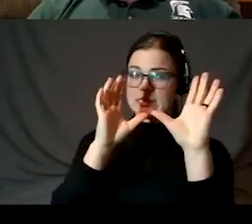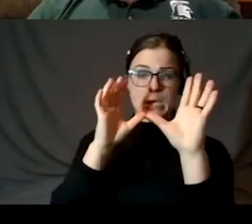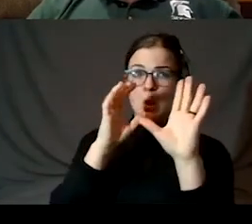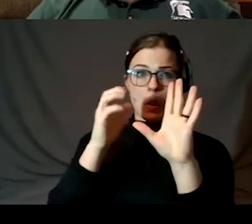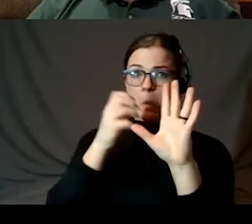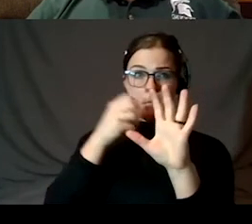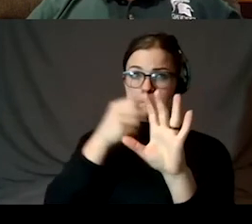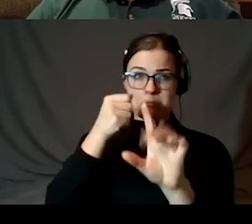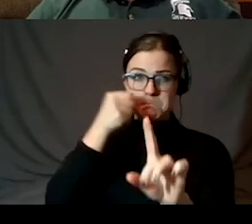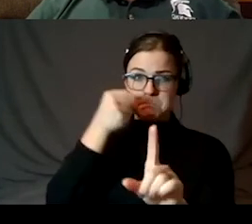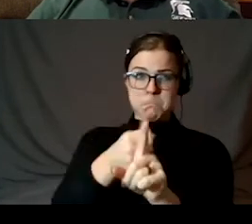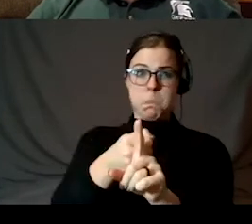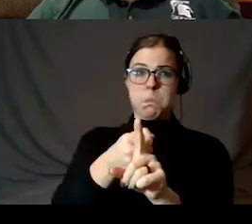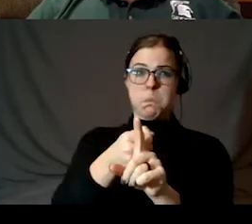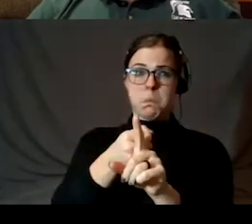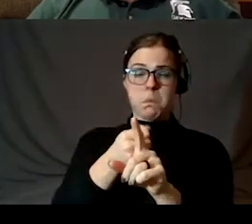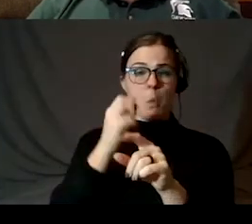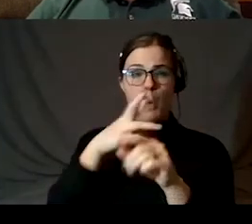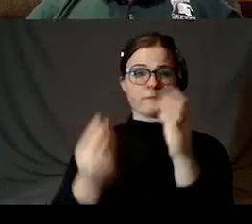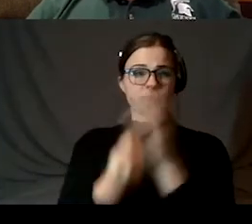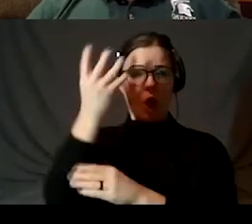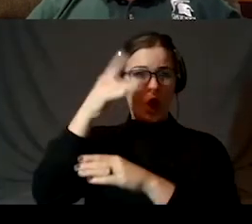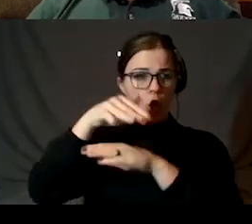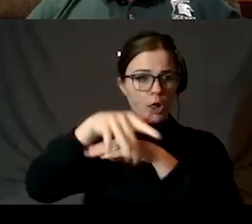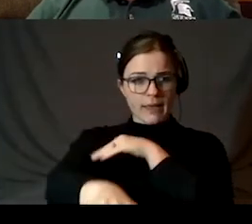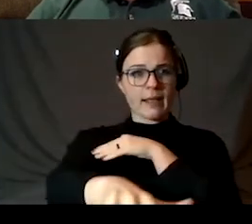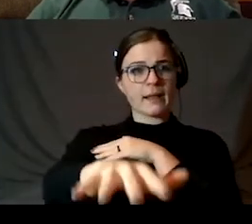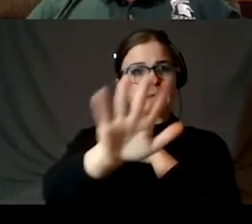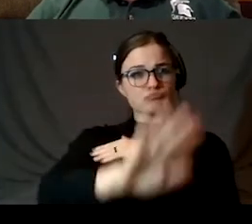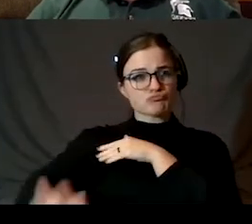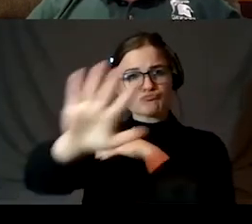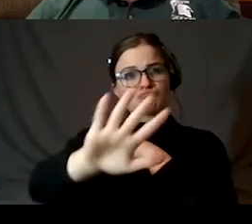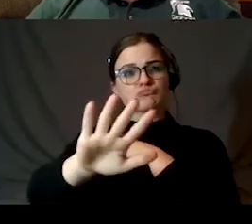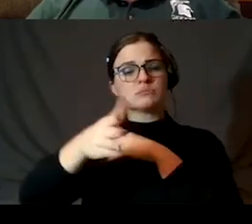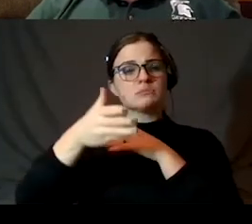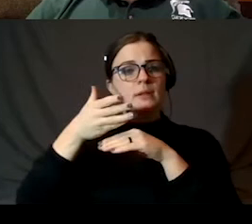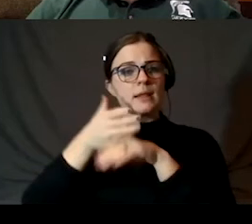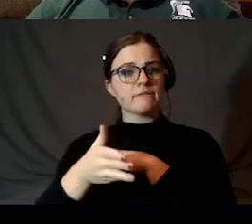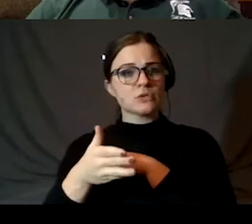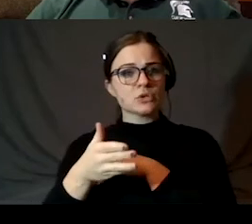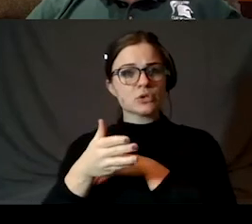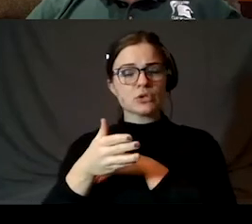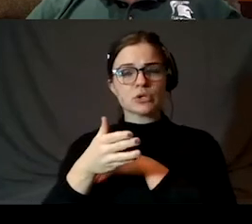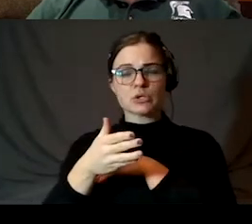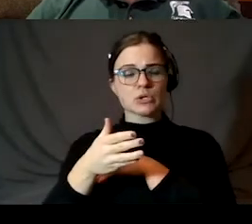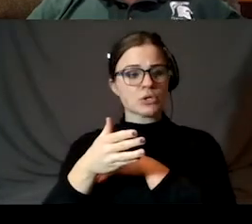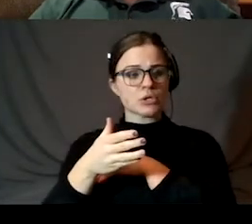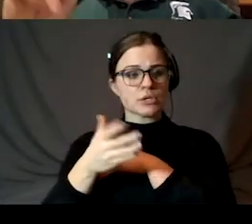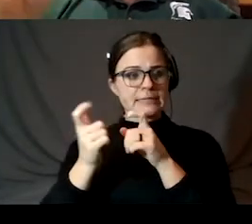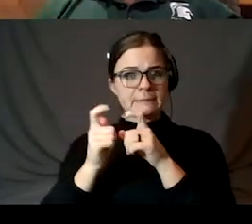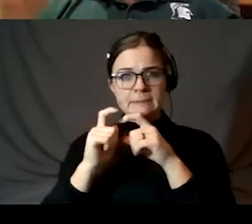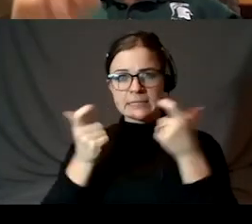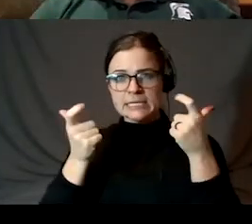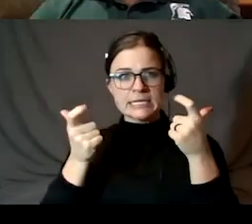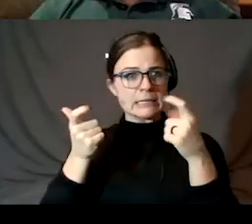or gigantic volcanic areas where after this heavy bombardment,